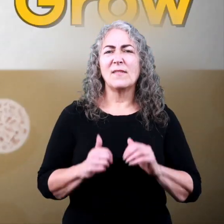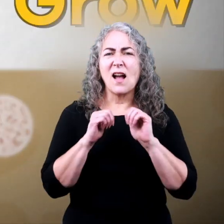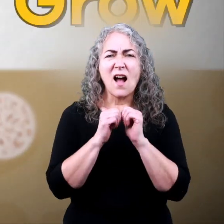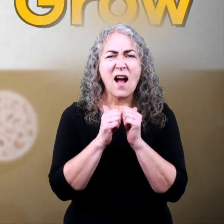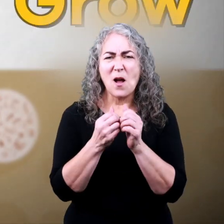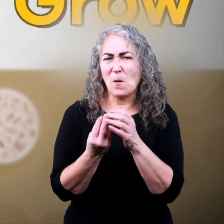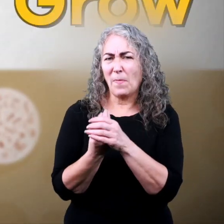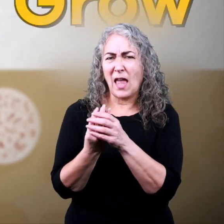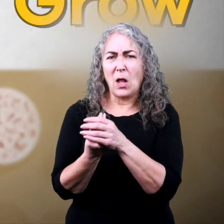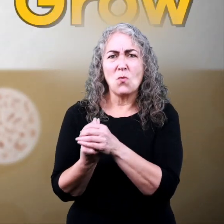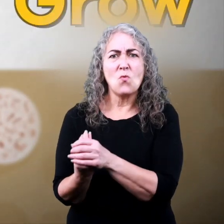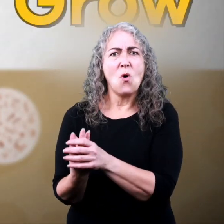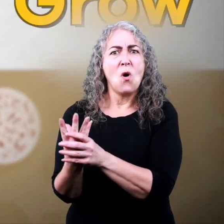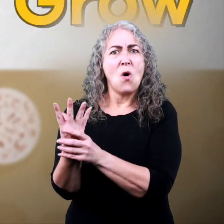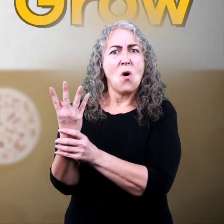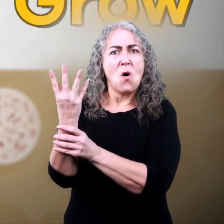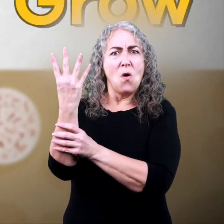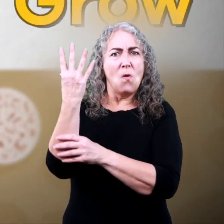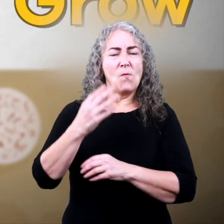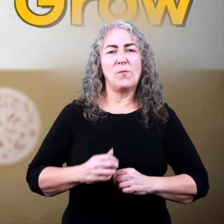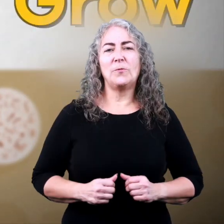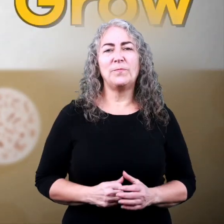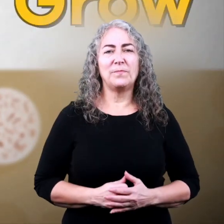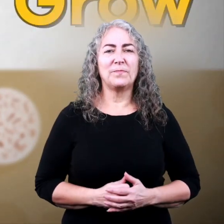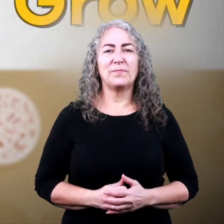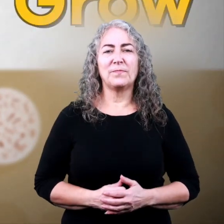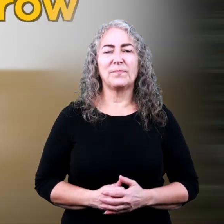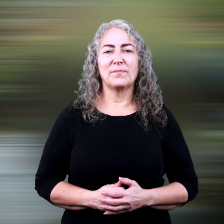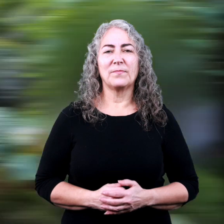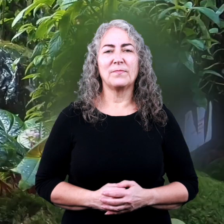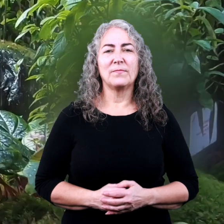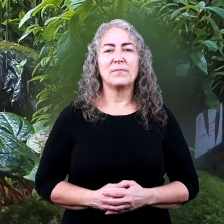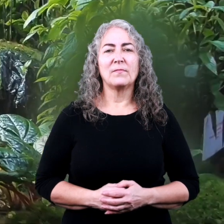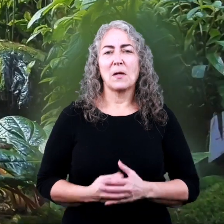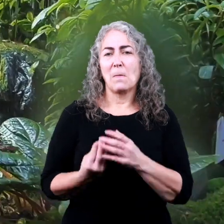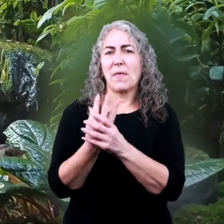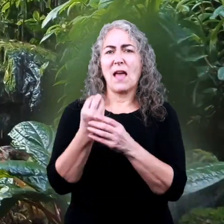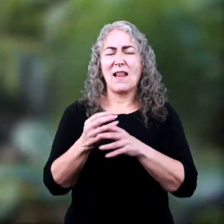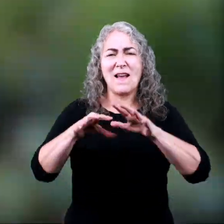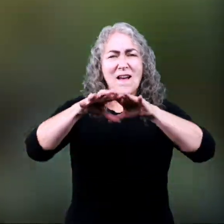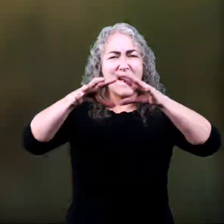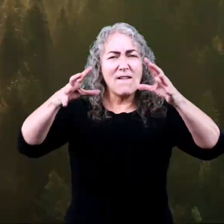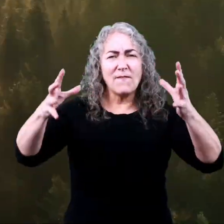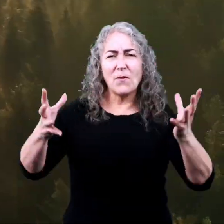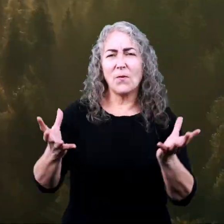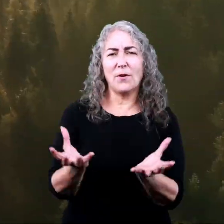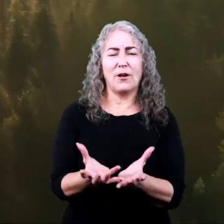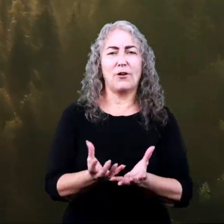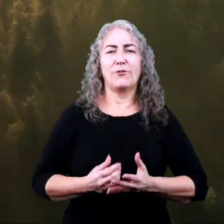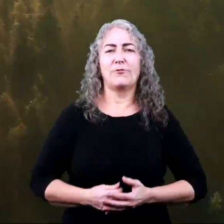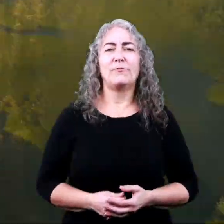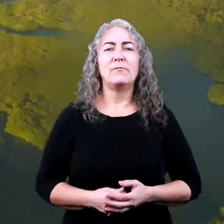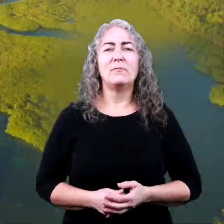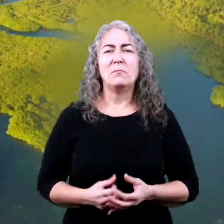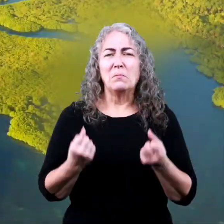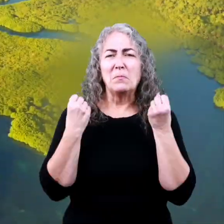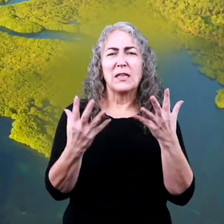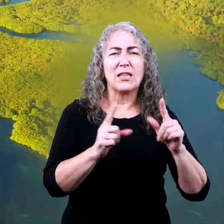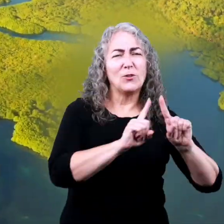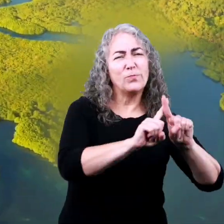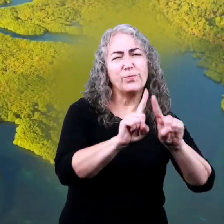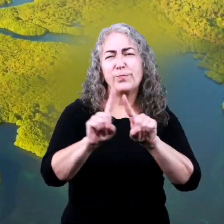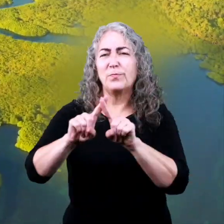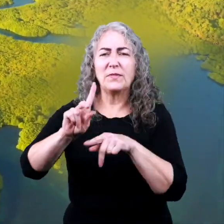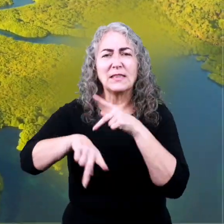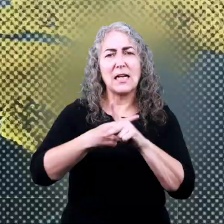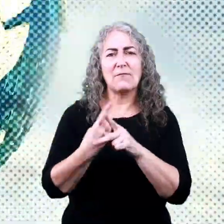How do plants grow? For kids. Plants are everywhere. There are many